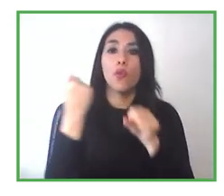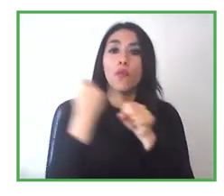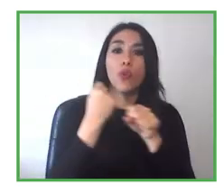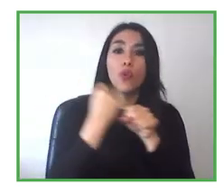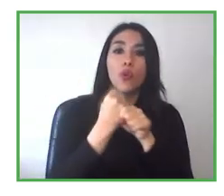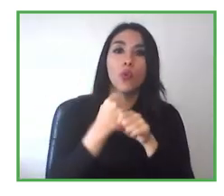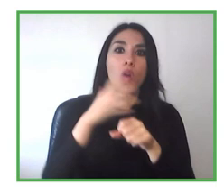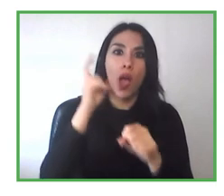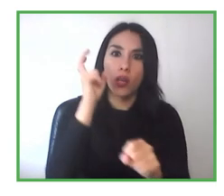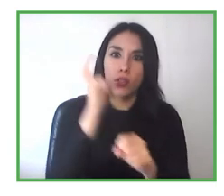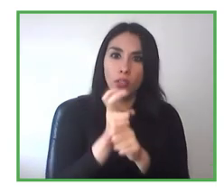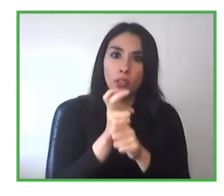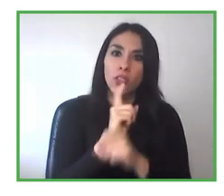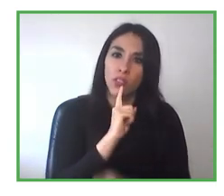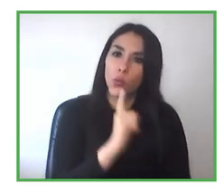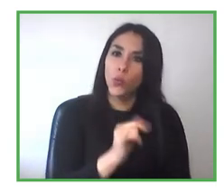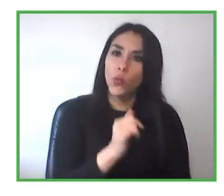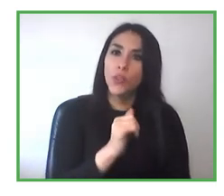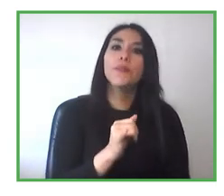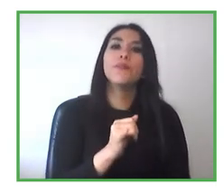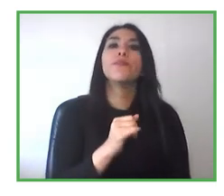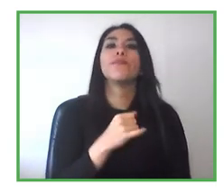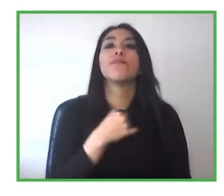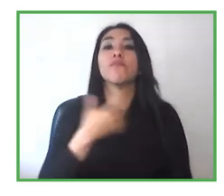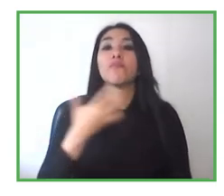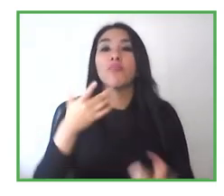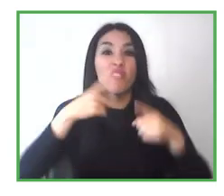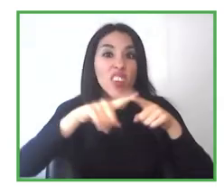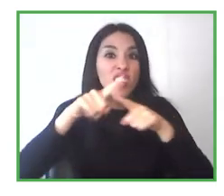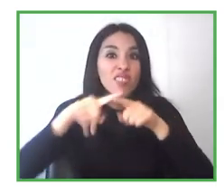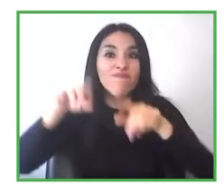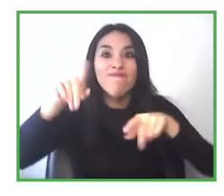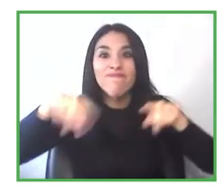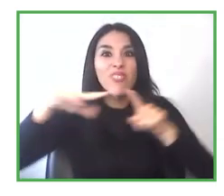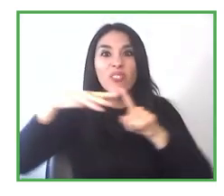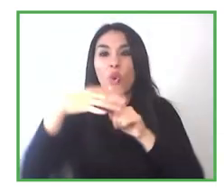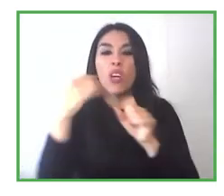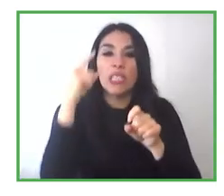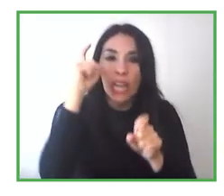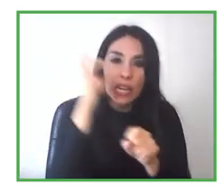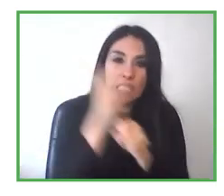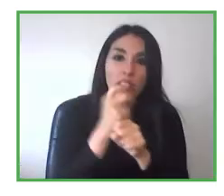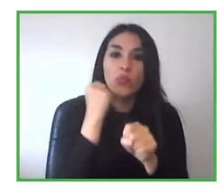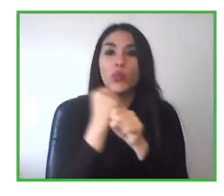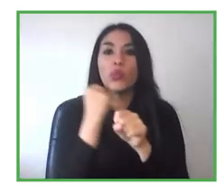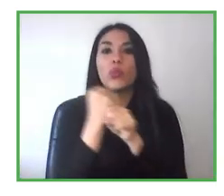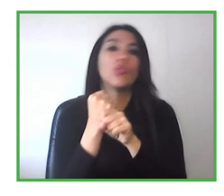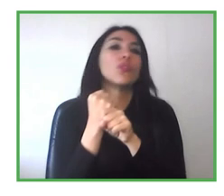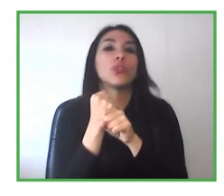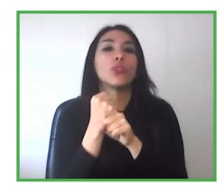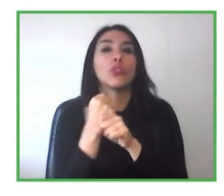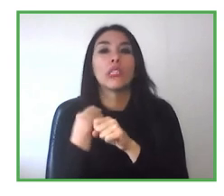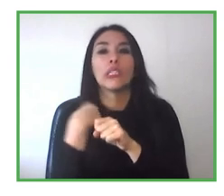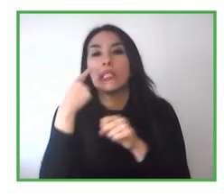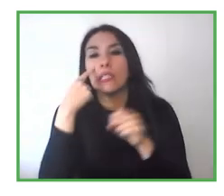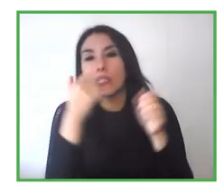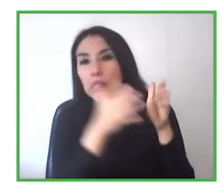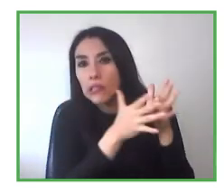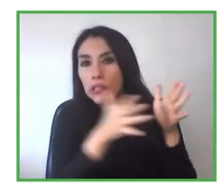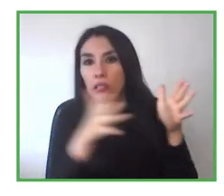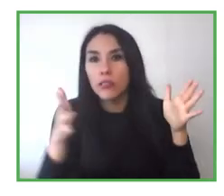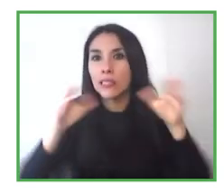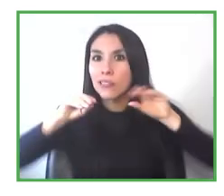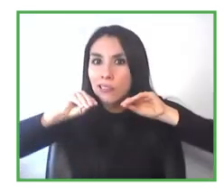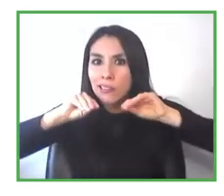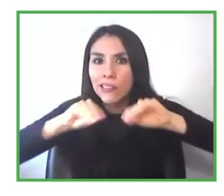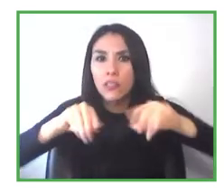it's been complicated, working with companies, and that many times we find